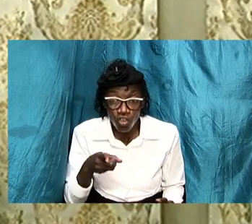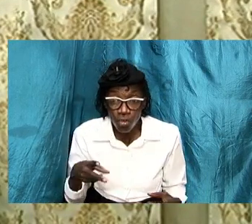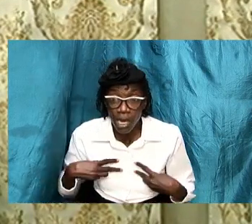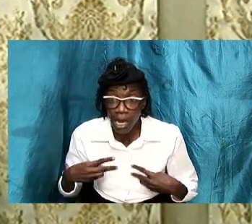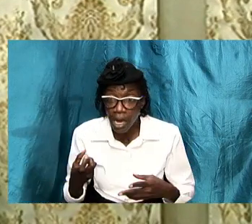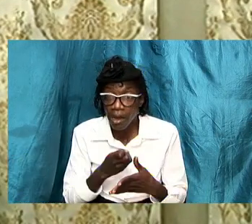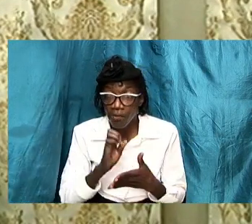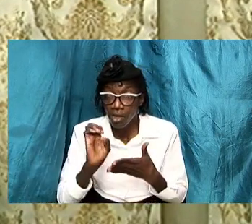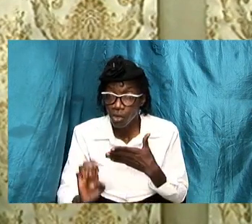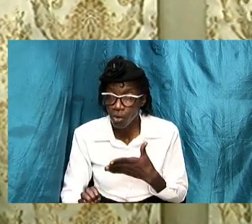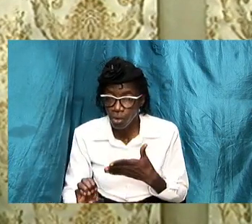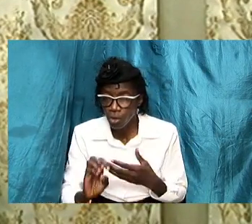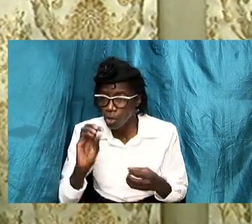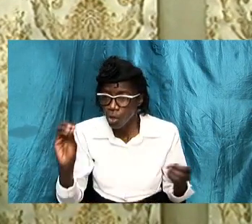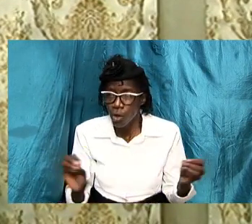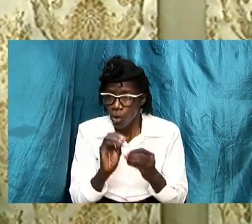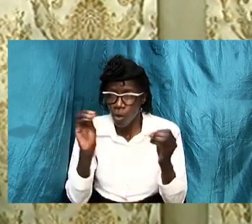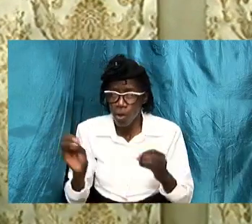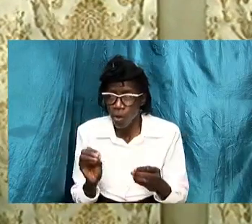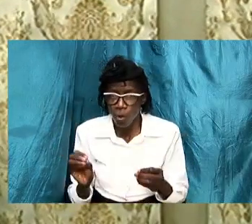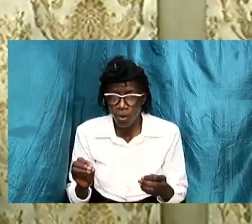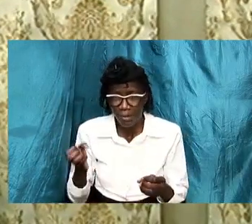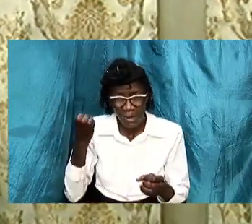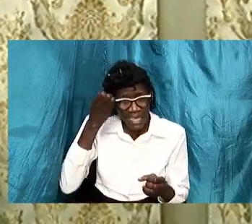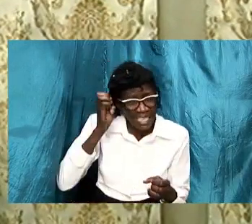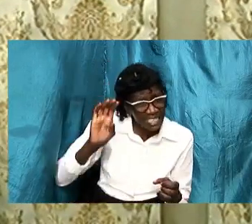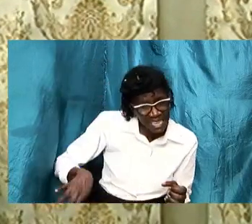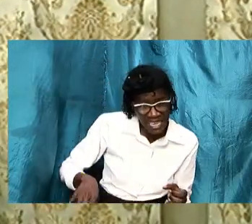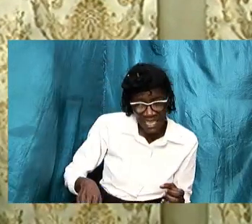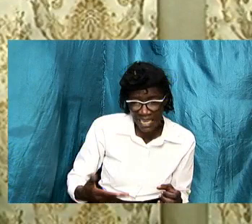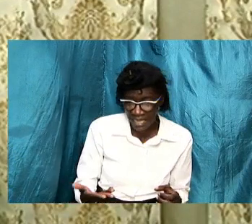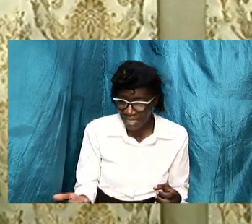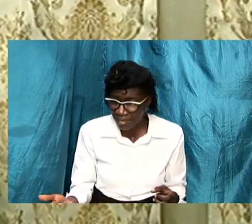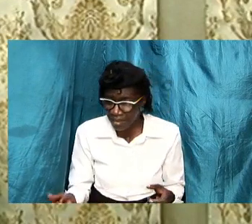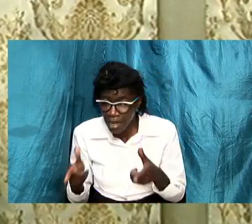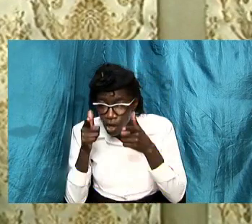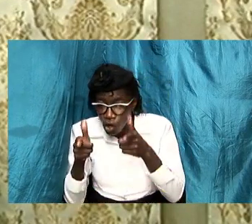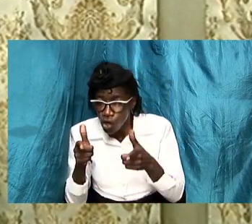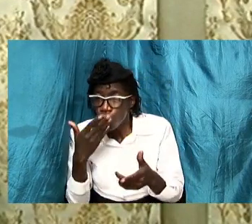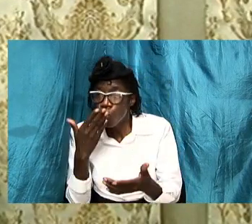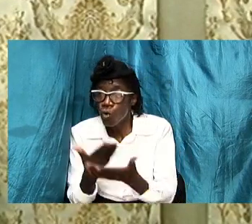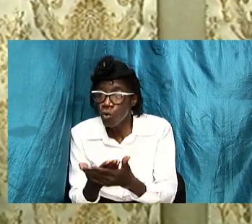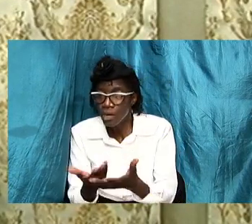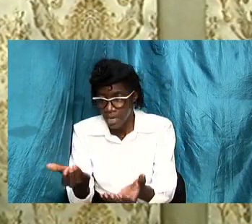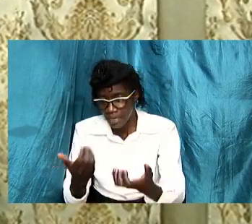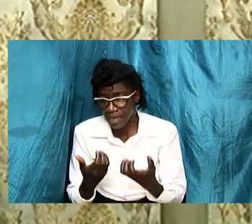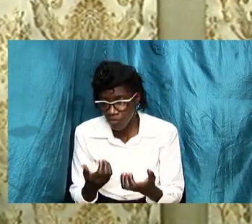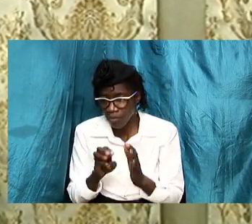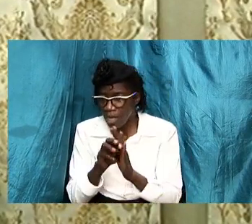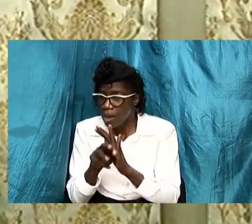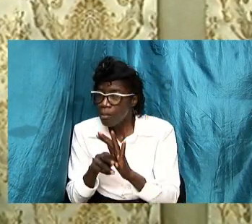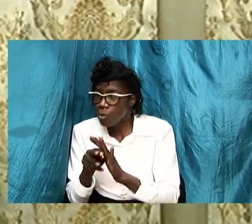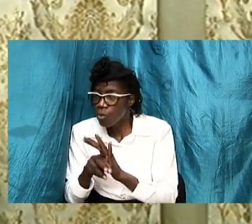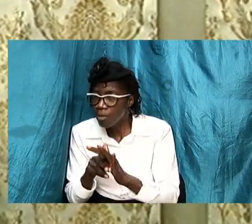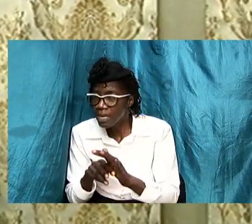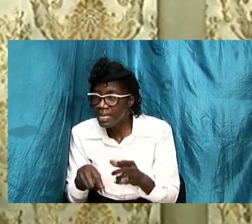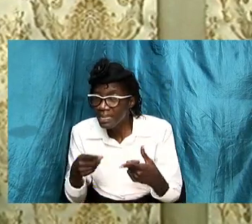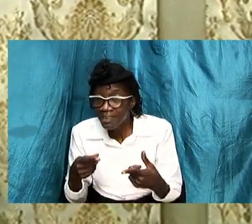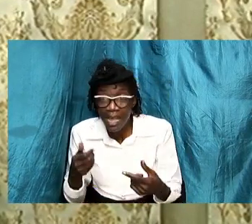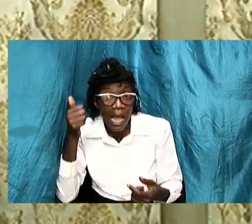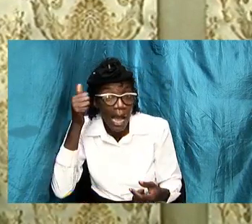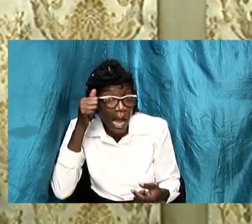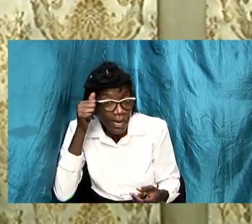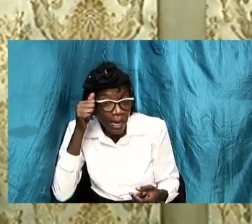oh satan oh thing looks good give me a moment adam i know